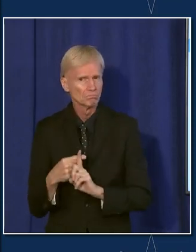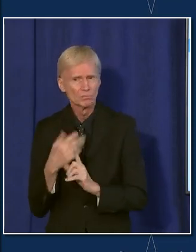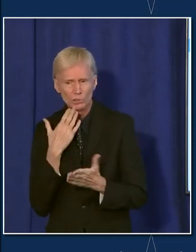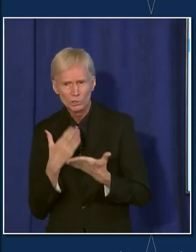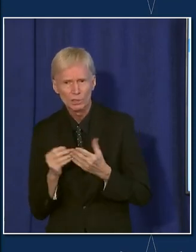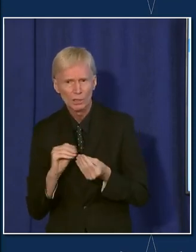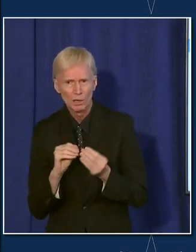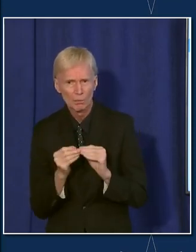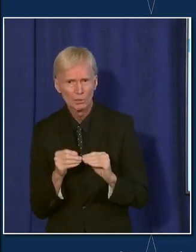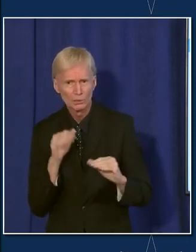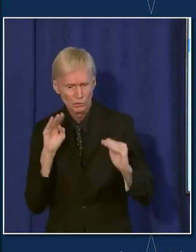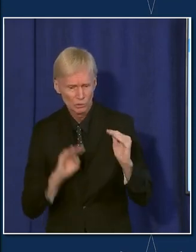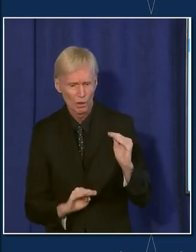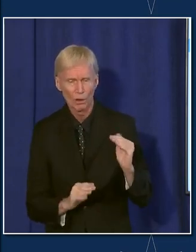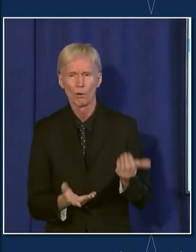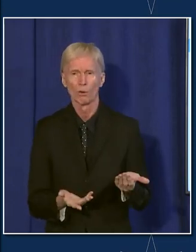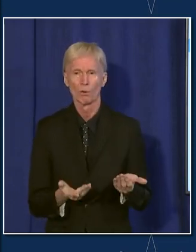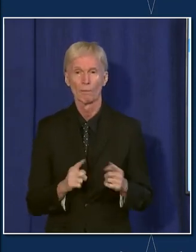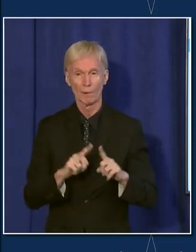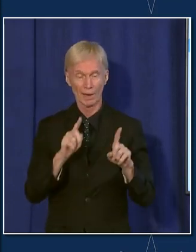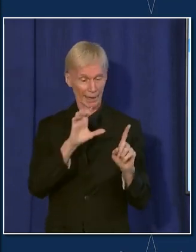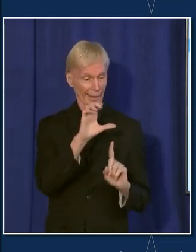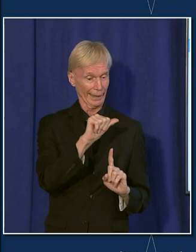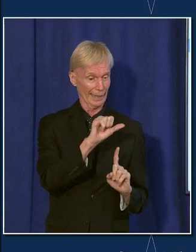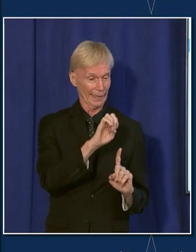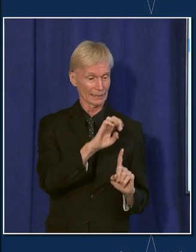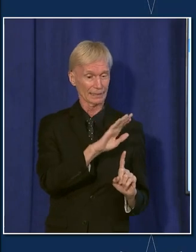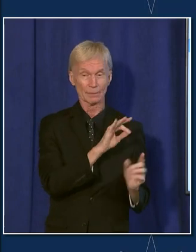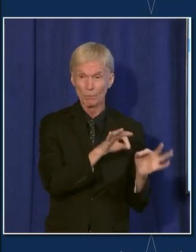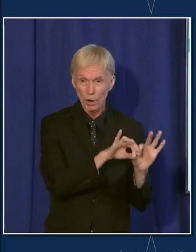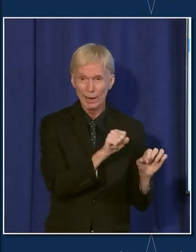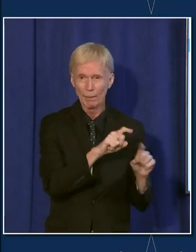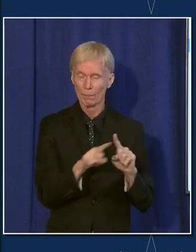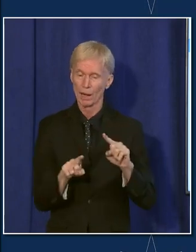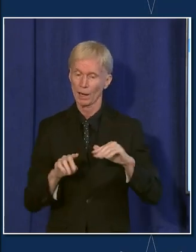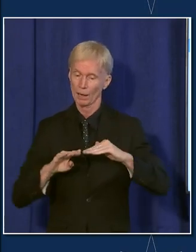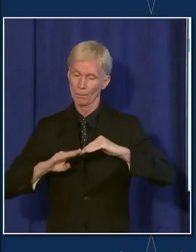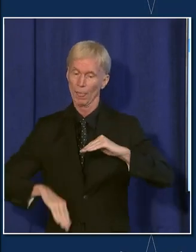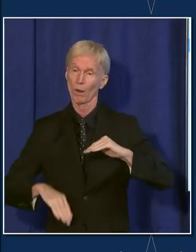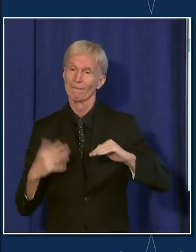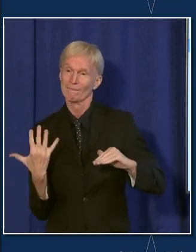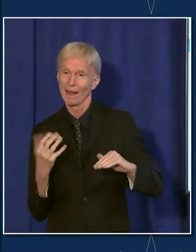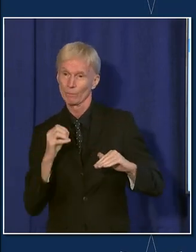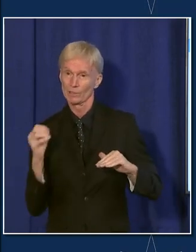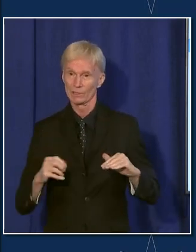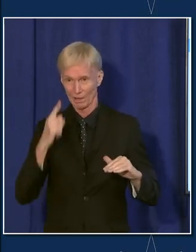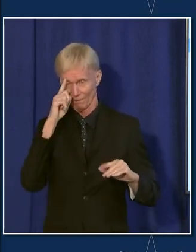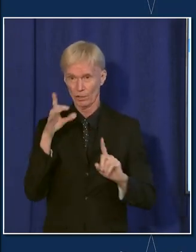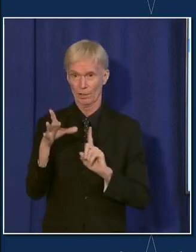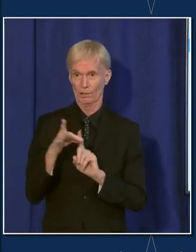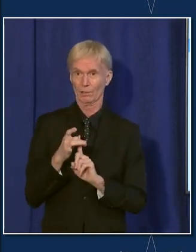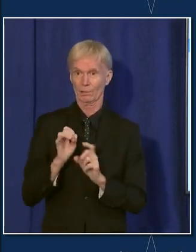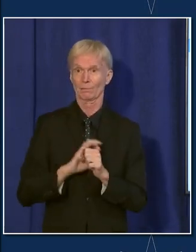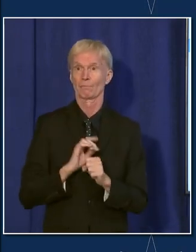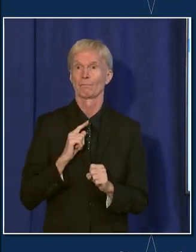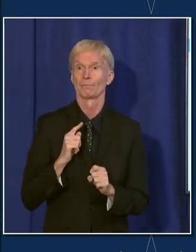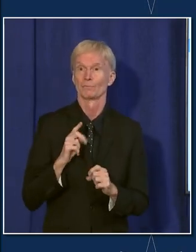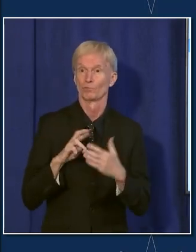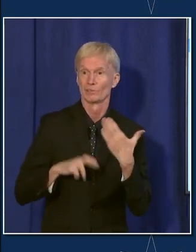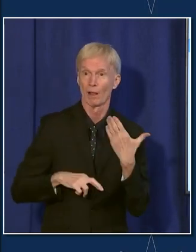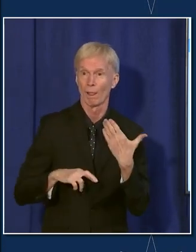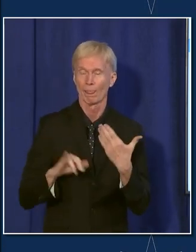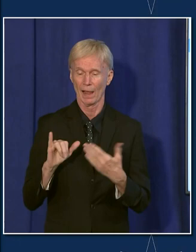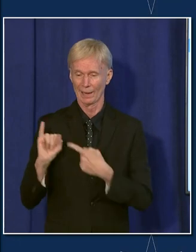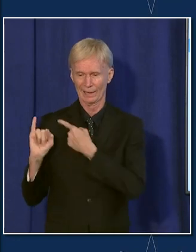people not just think about the cases, but the fact that that positivity is remaining below 5 percent, because there are parts of the country, even like